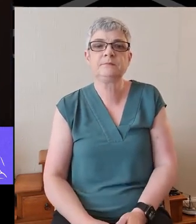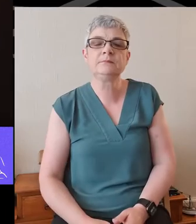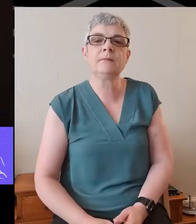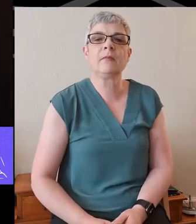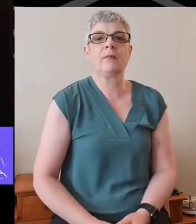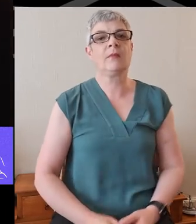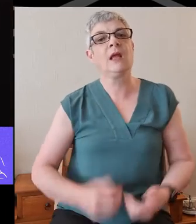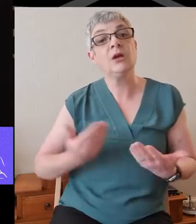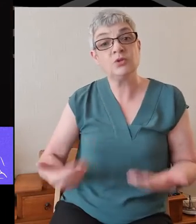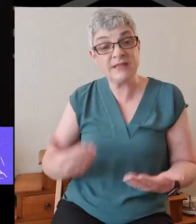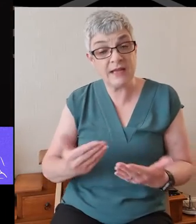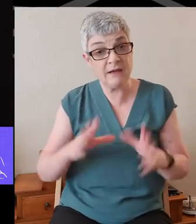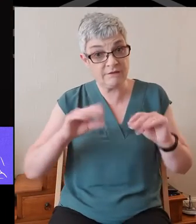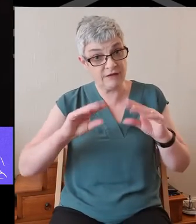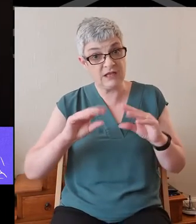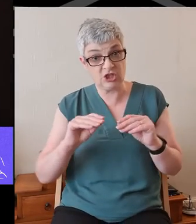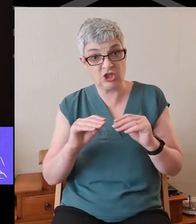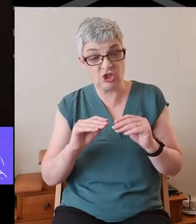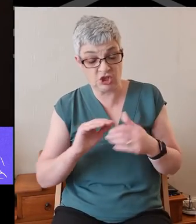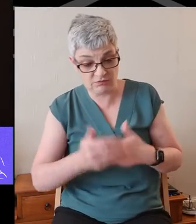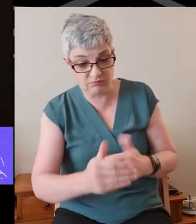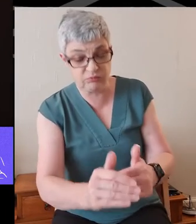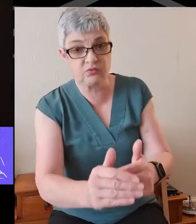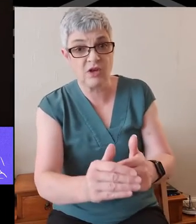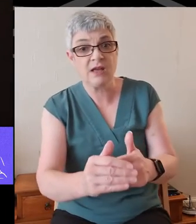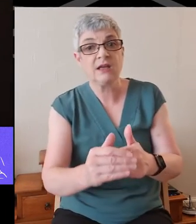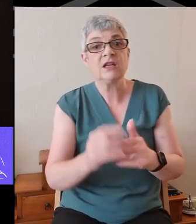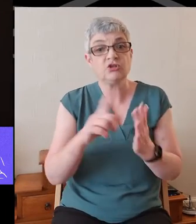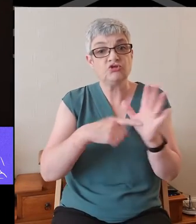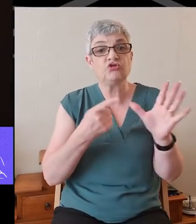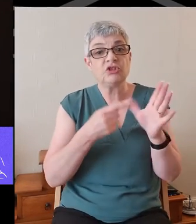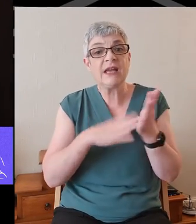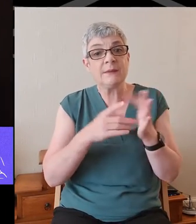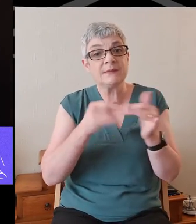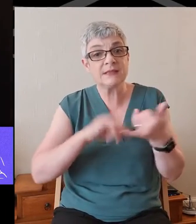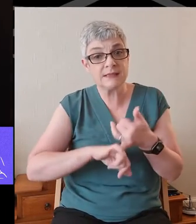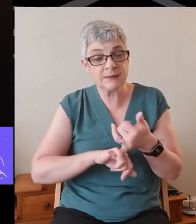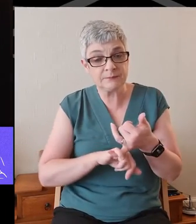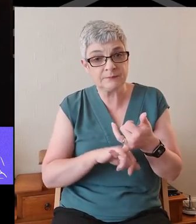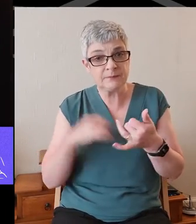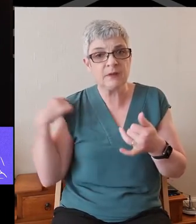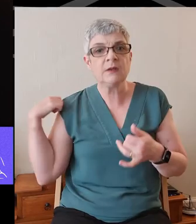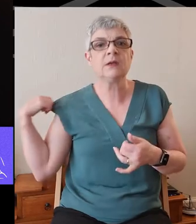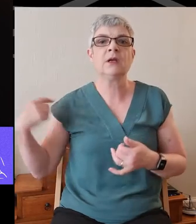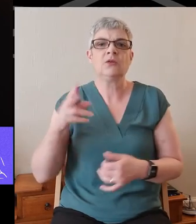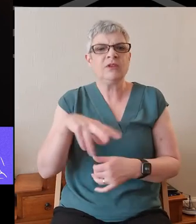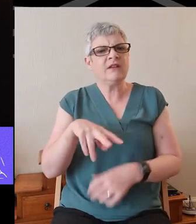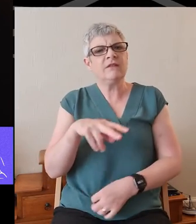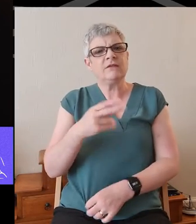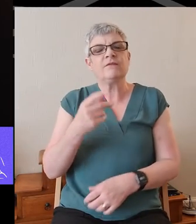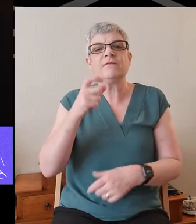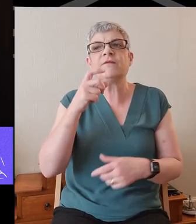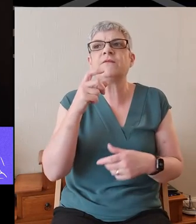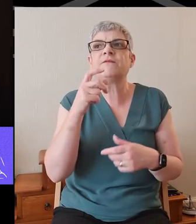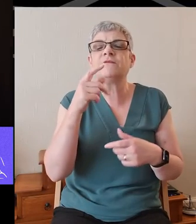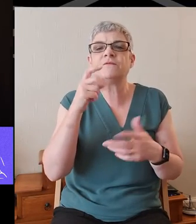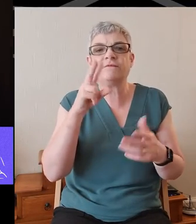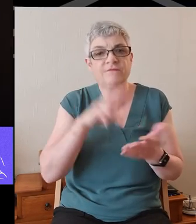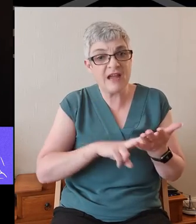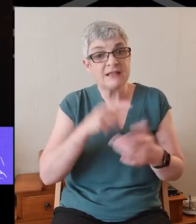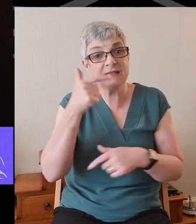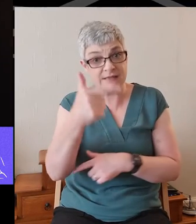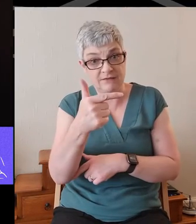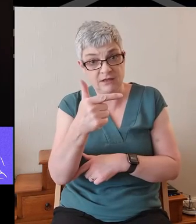Today we finish our series in the letter of James. Going to be reading from verse 7 of chapter 5